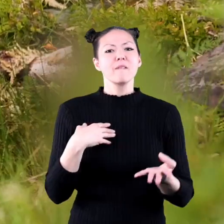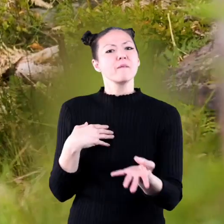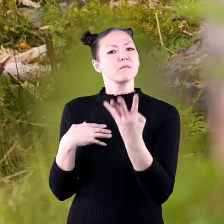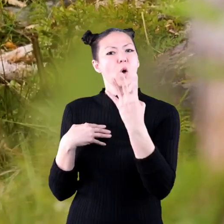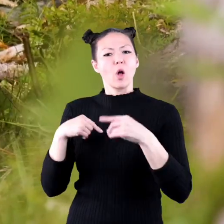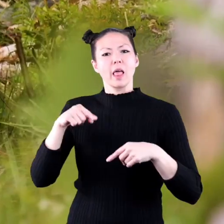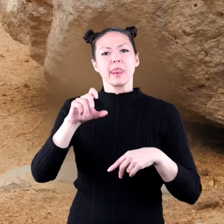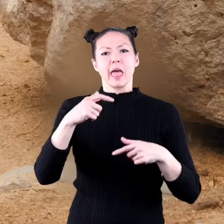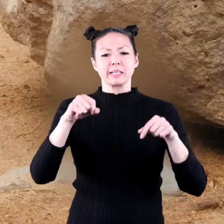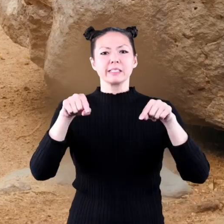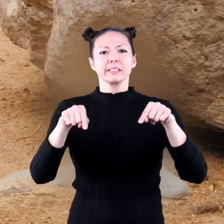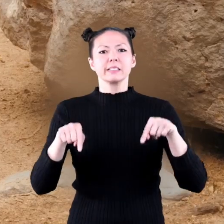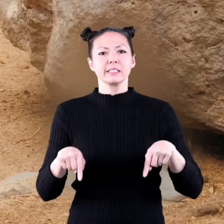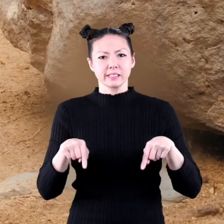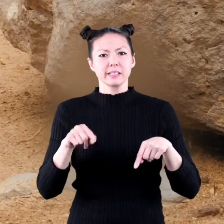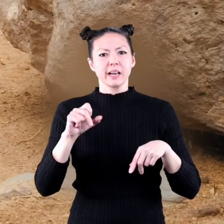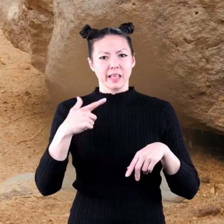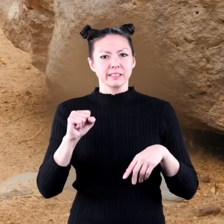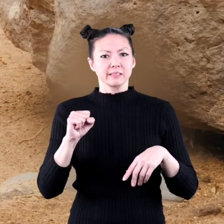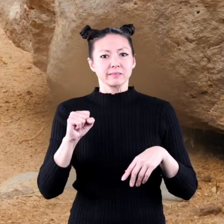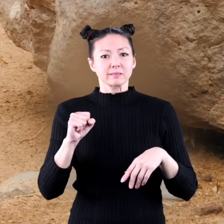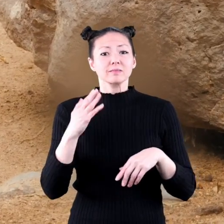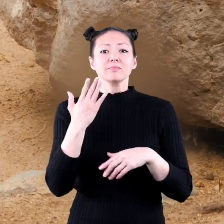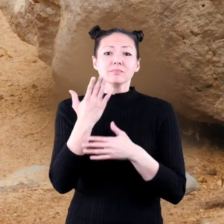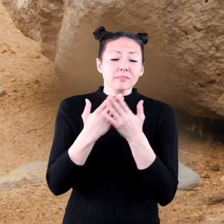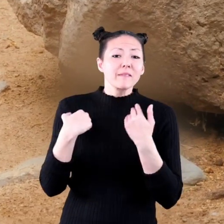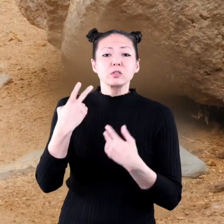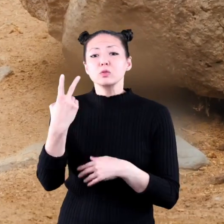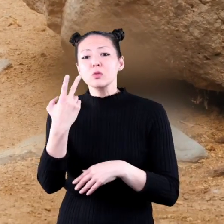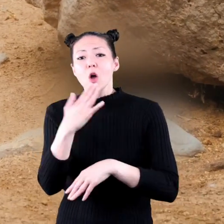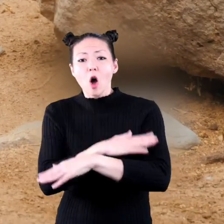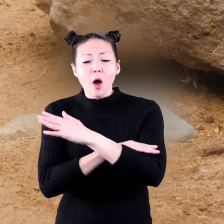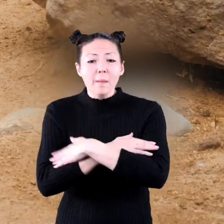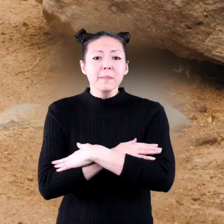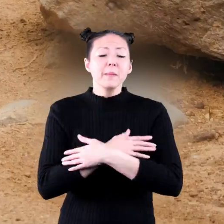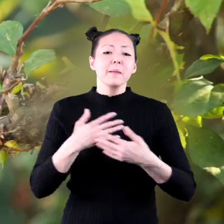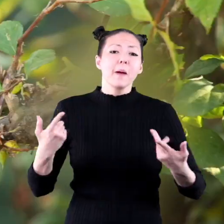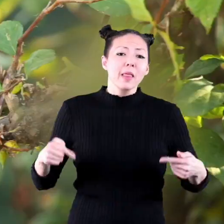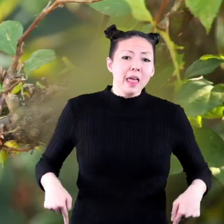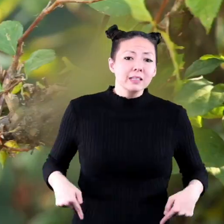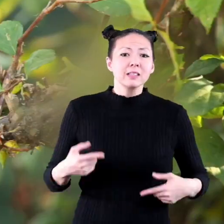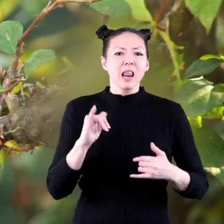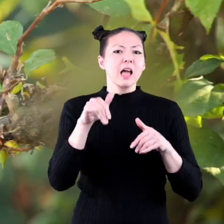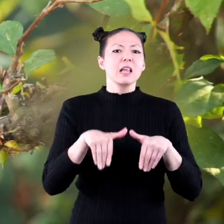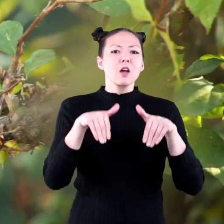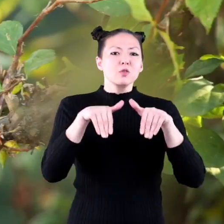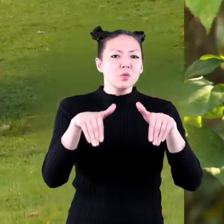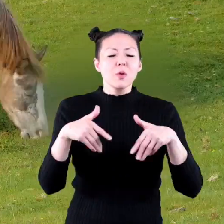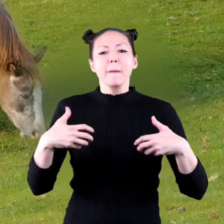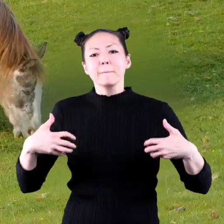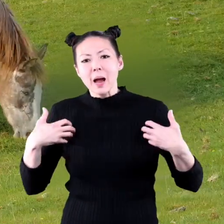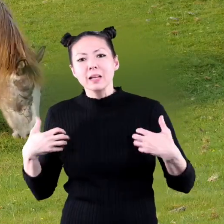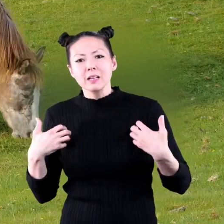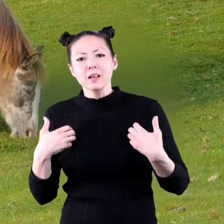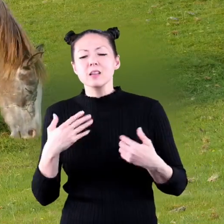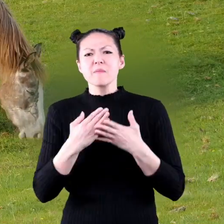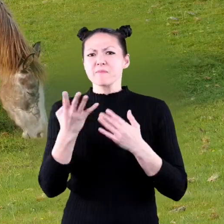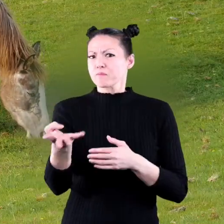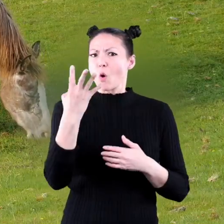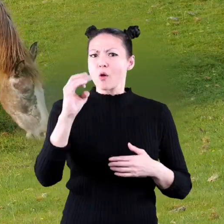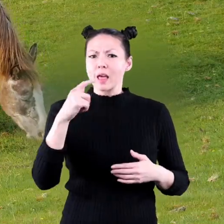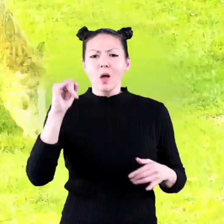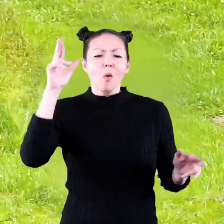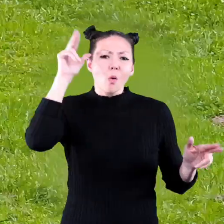four limbs that means they have two arms and two legs like kangaroos and monkeys or just four legs